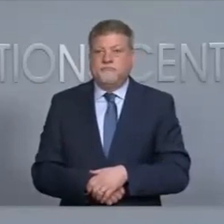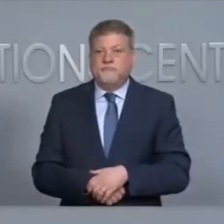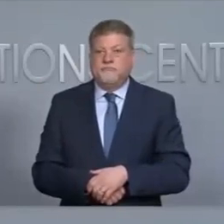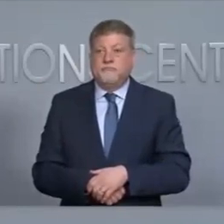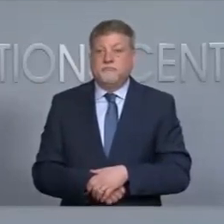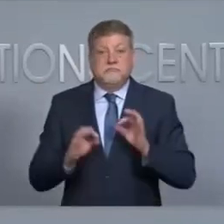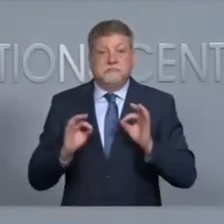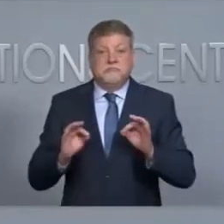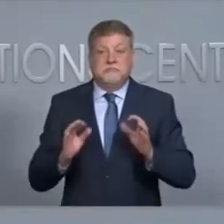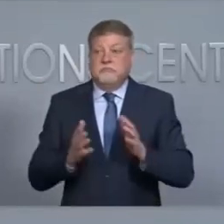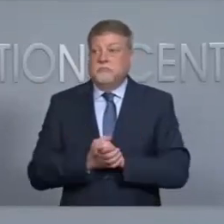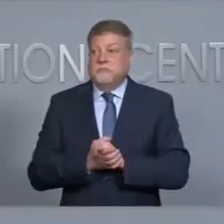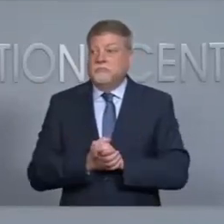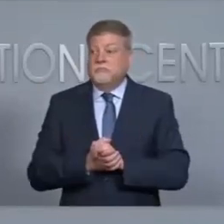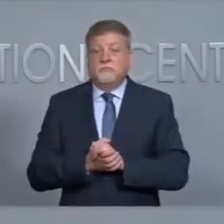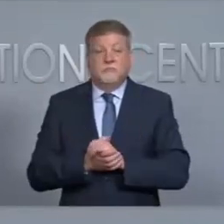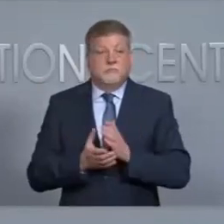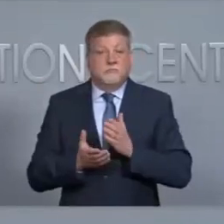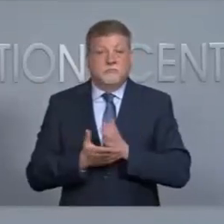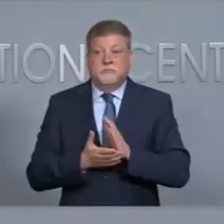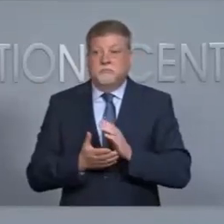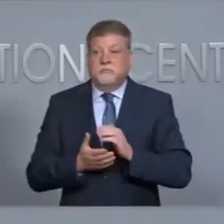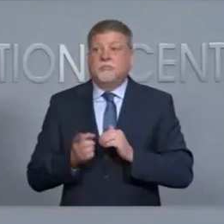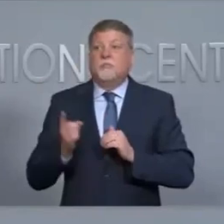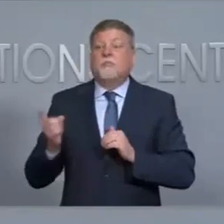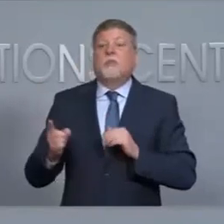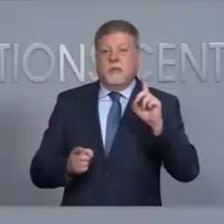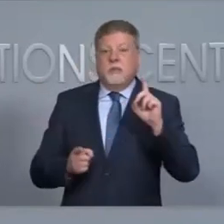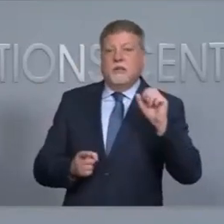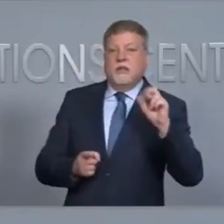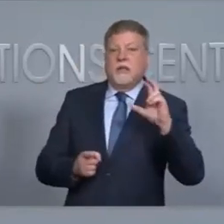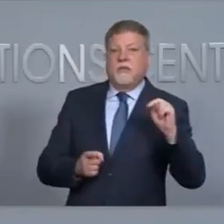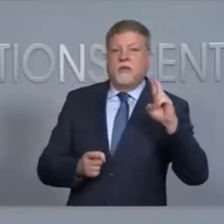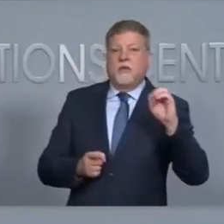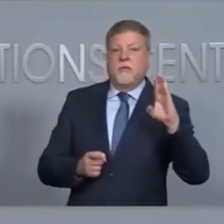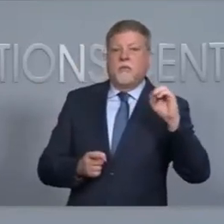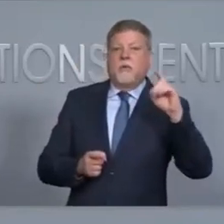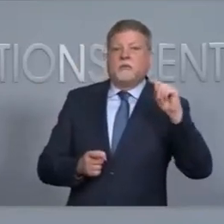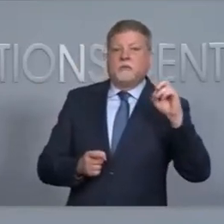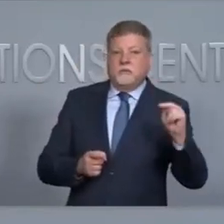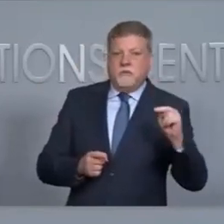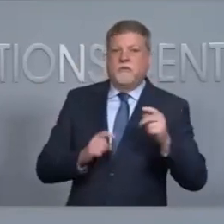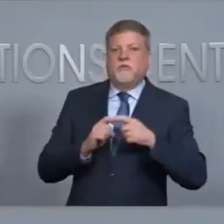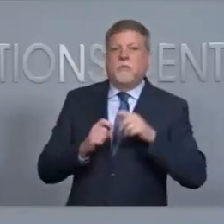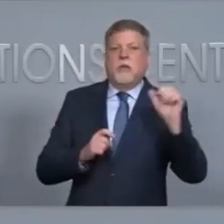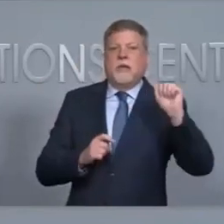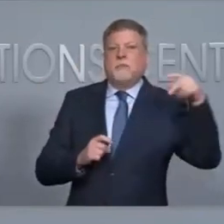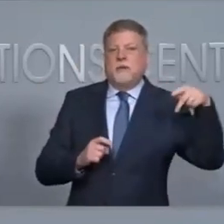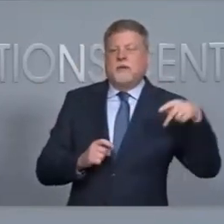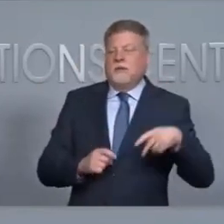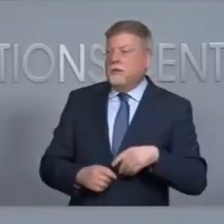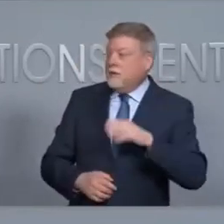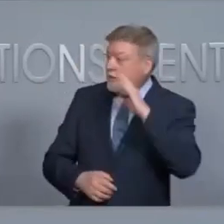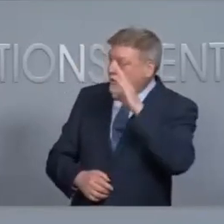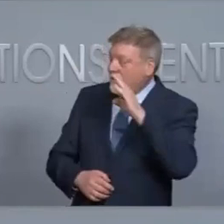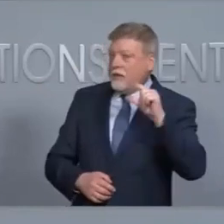All right Well We have Karen Robertson with the Associated Press Please go ahead, sir Can